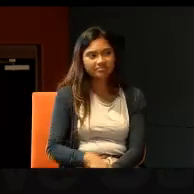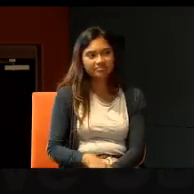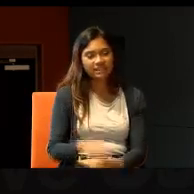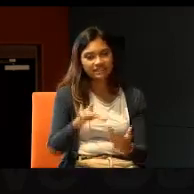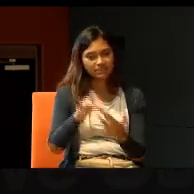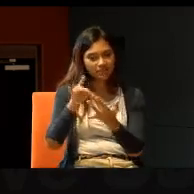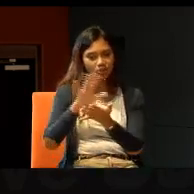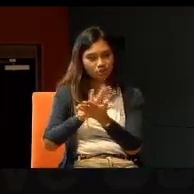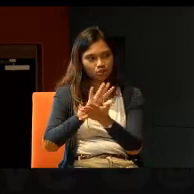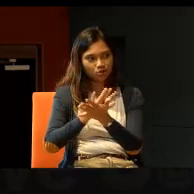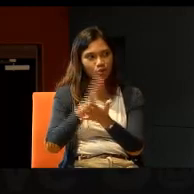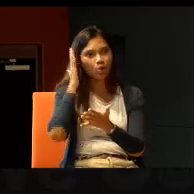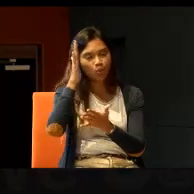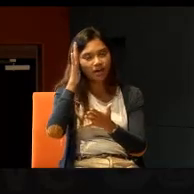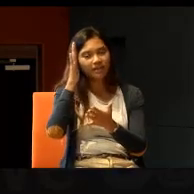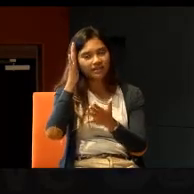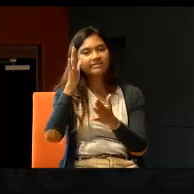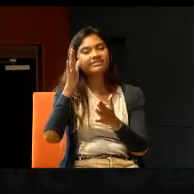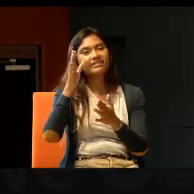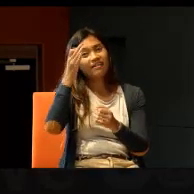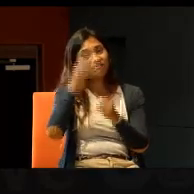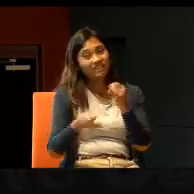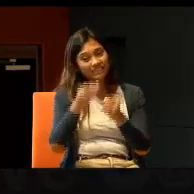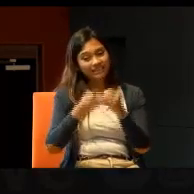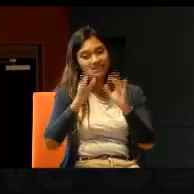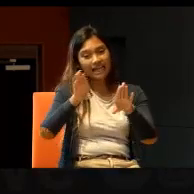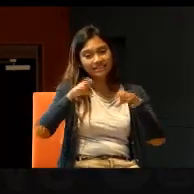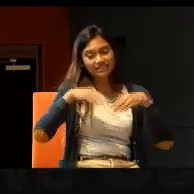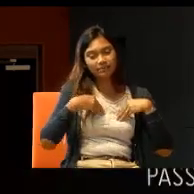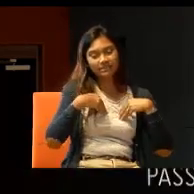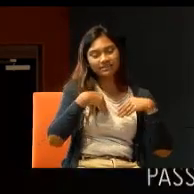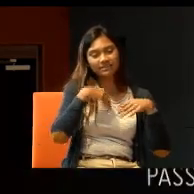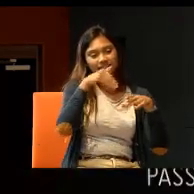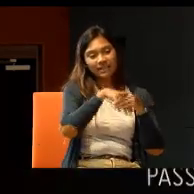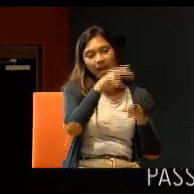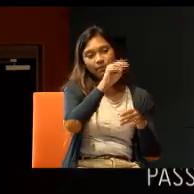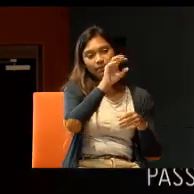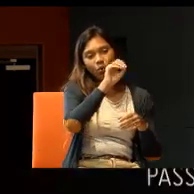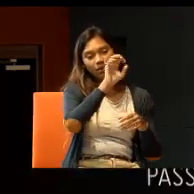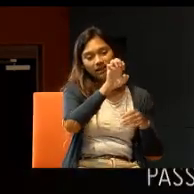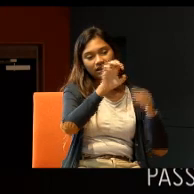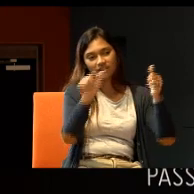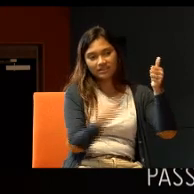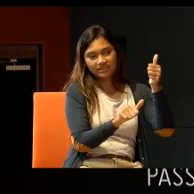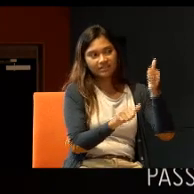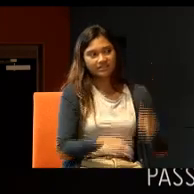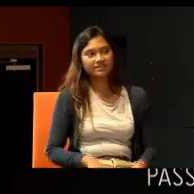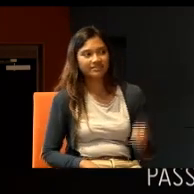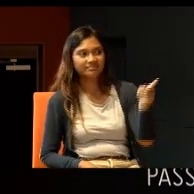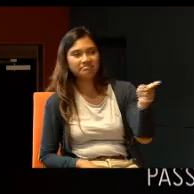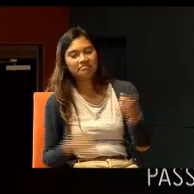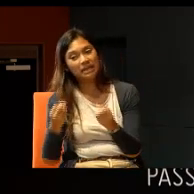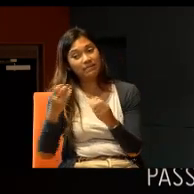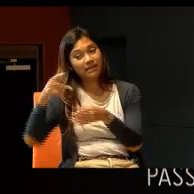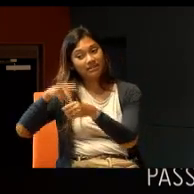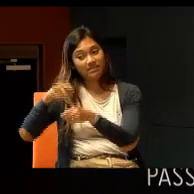special schools, special schools will finally, be accepted, into MOE? Most of them, most of us say, not in our lifetime.